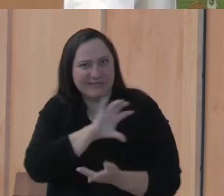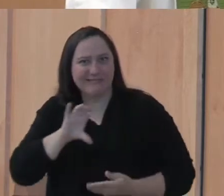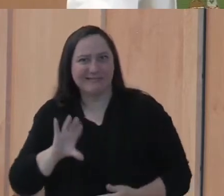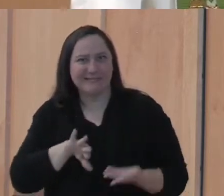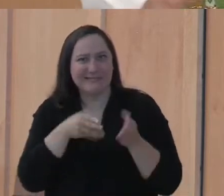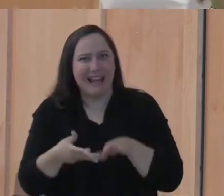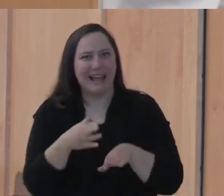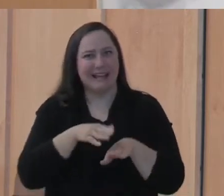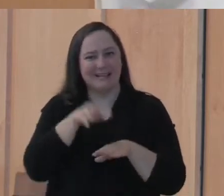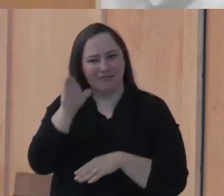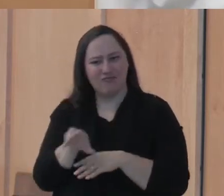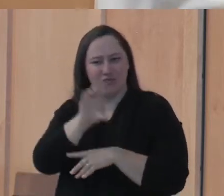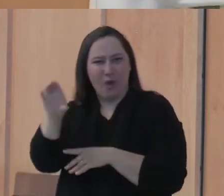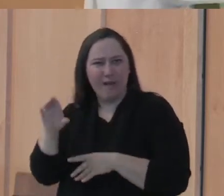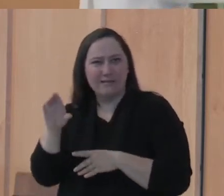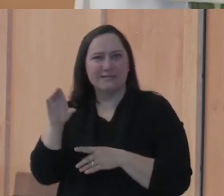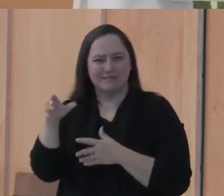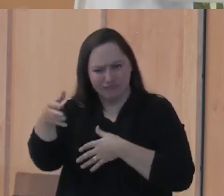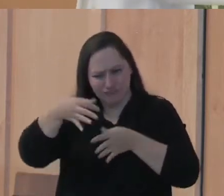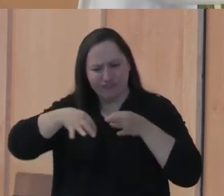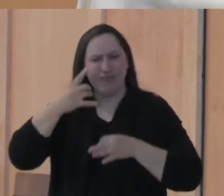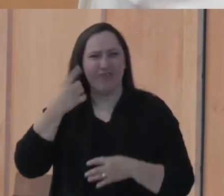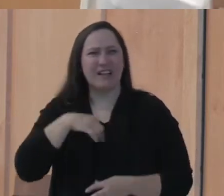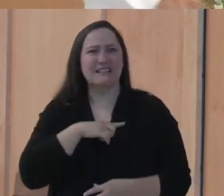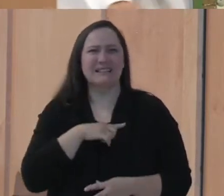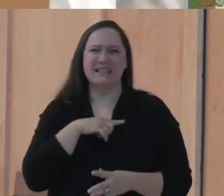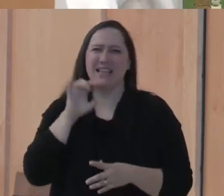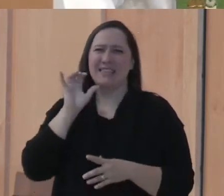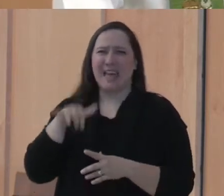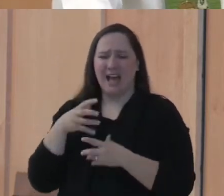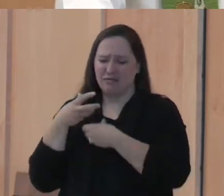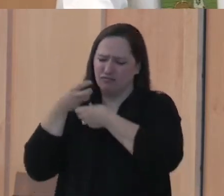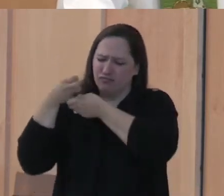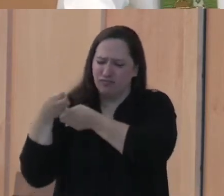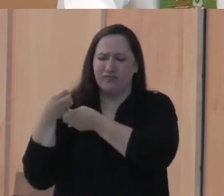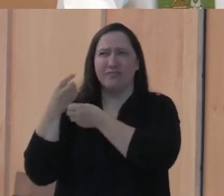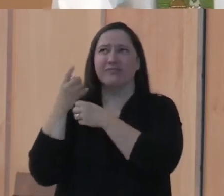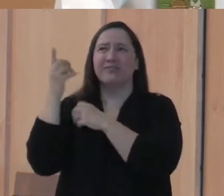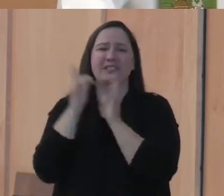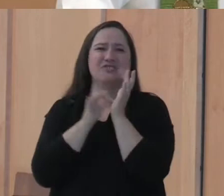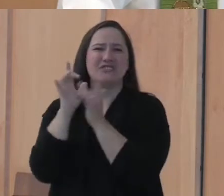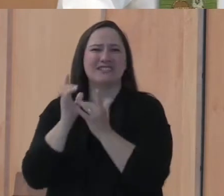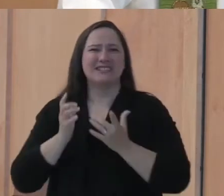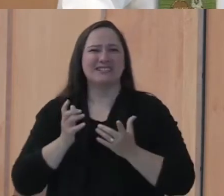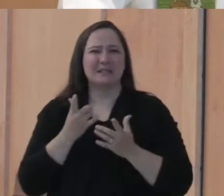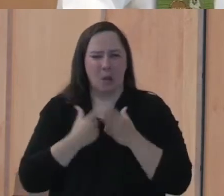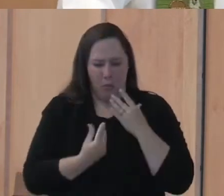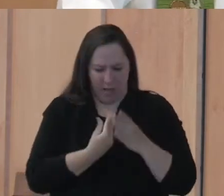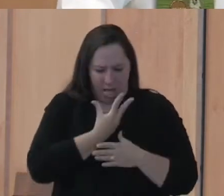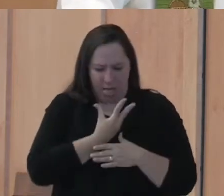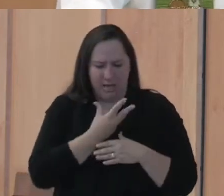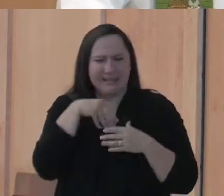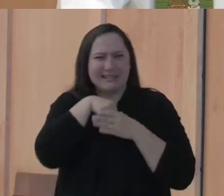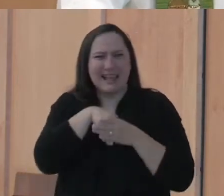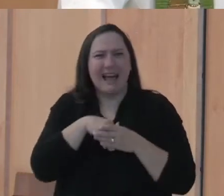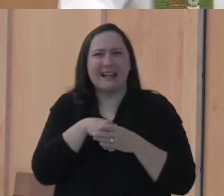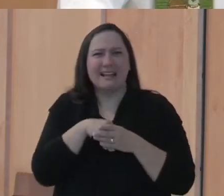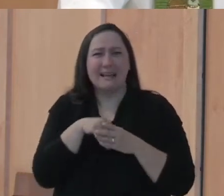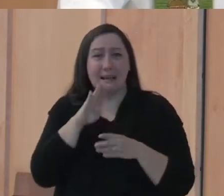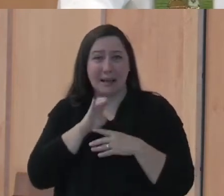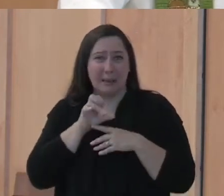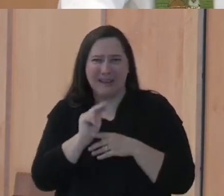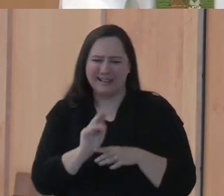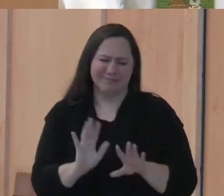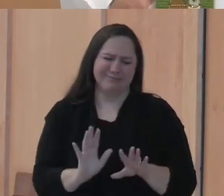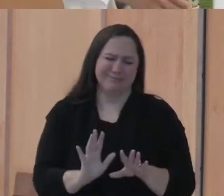that word of God plants faith in us, and we hold on to him. And so what is it that grows in us? It's not bean seeds. What it